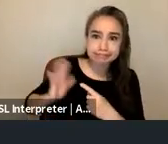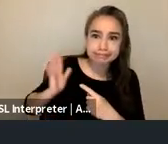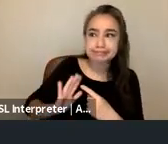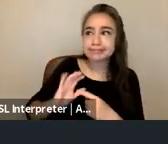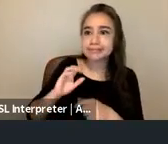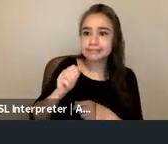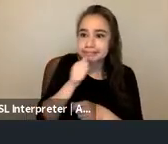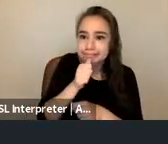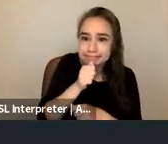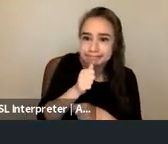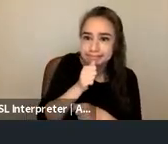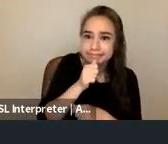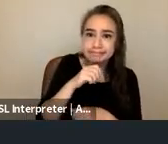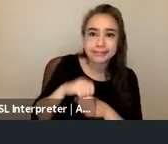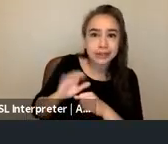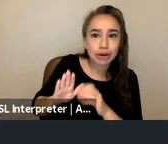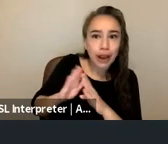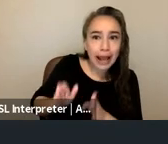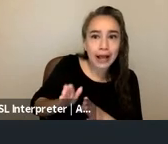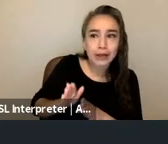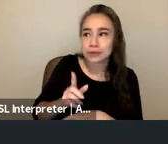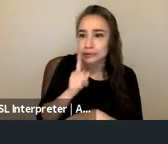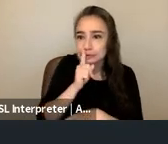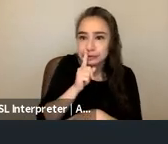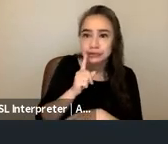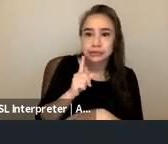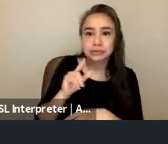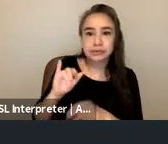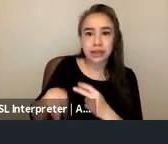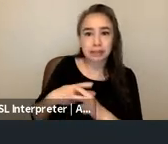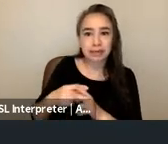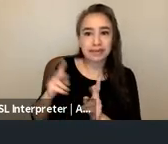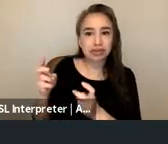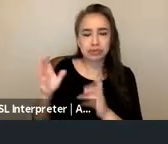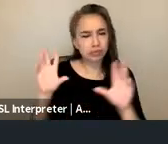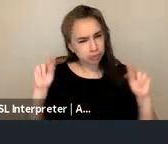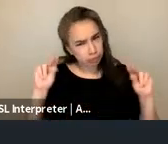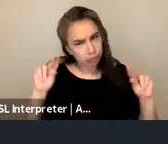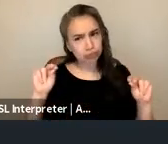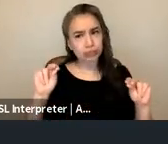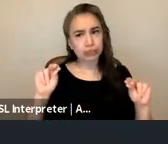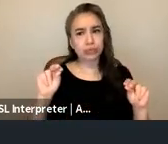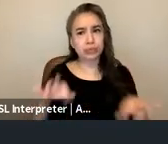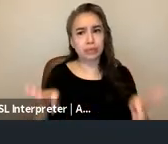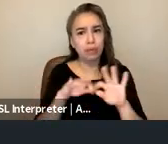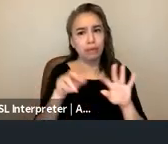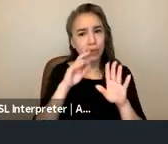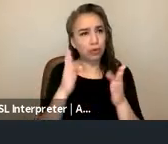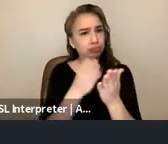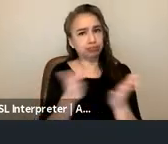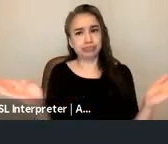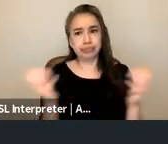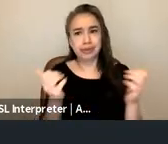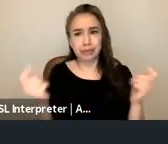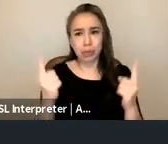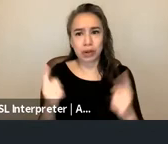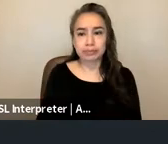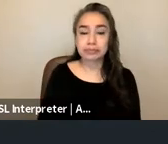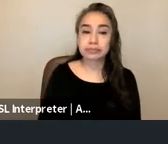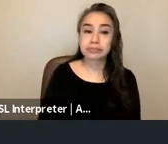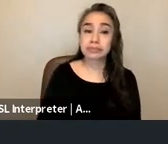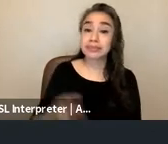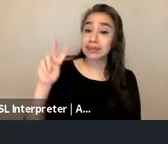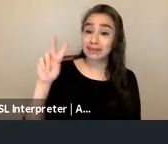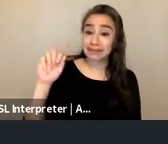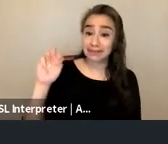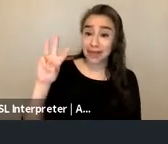issue um i think what's really important though to name about VAWA is that it was not a standalone legislation